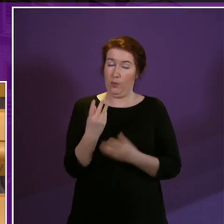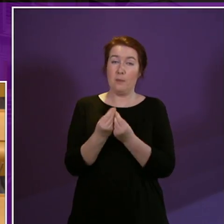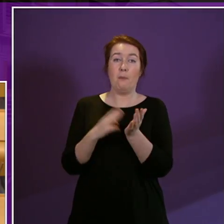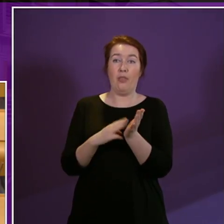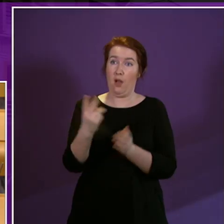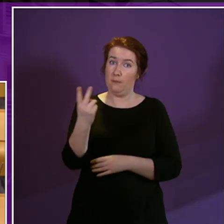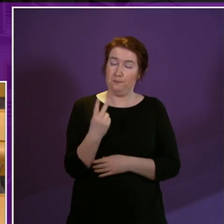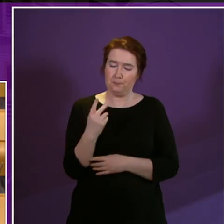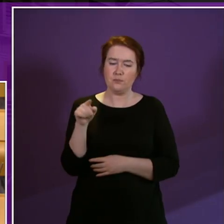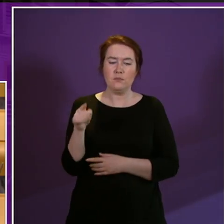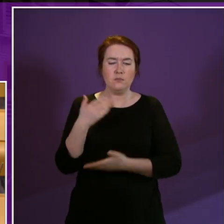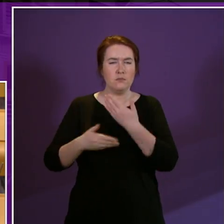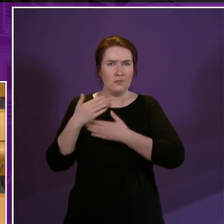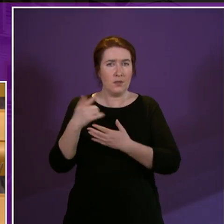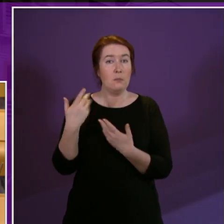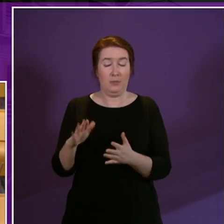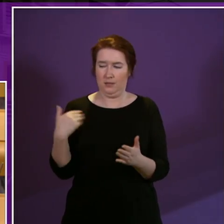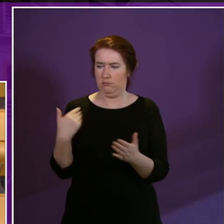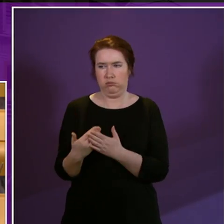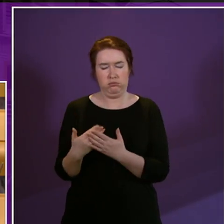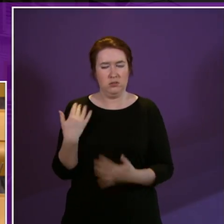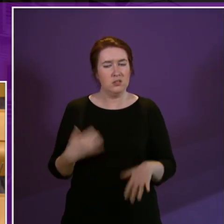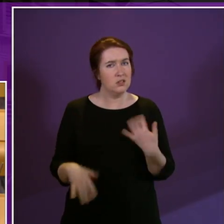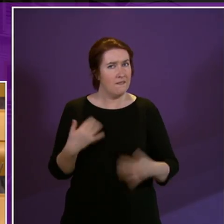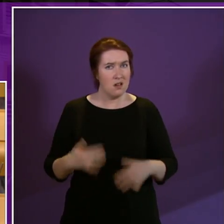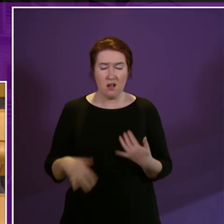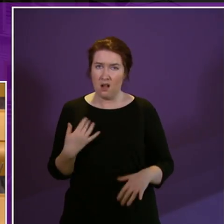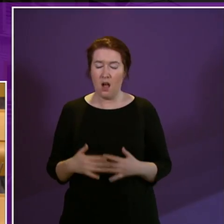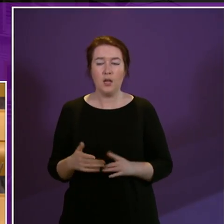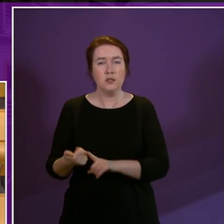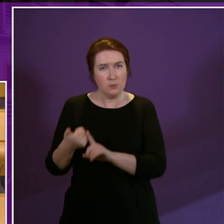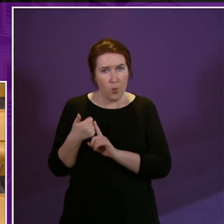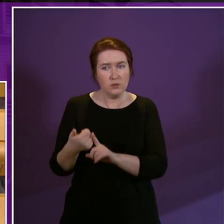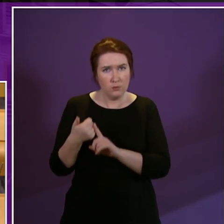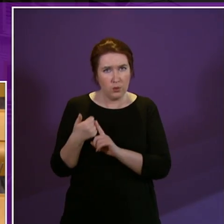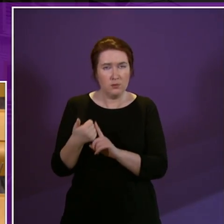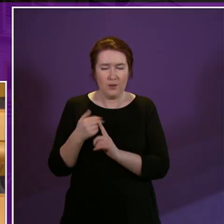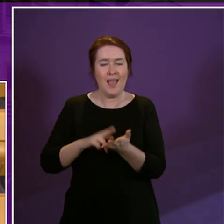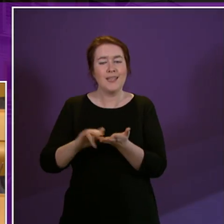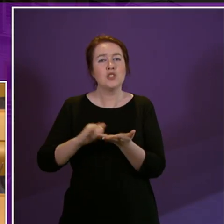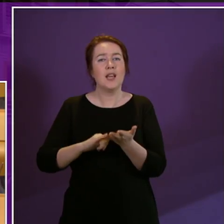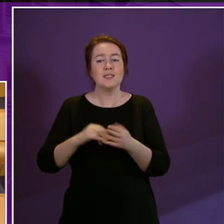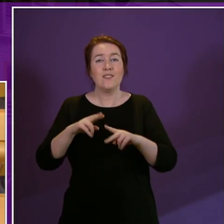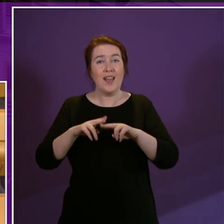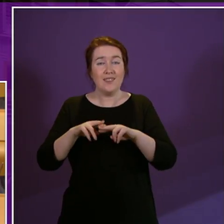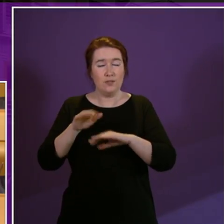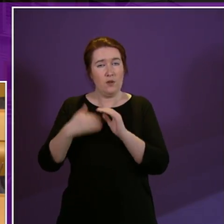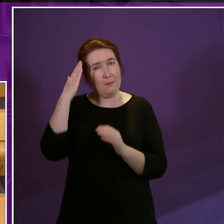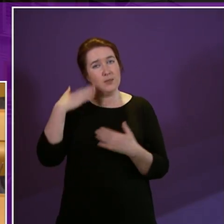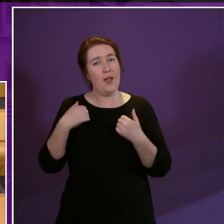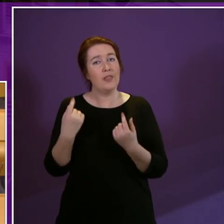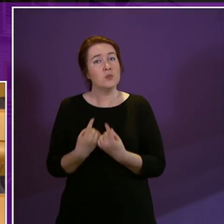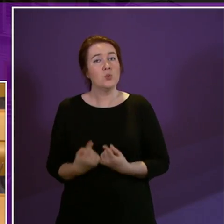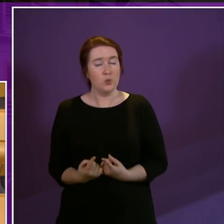a constituent who has been suffering over a period of time and getting support from NHS 5 for mental health issues